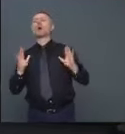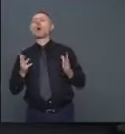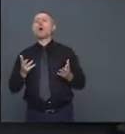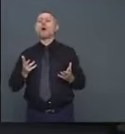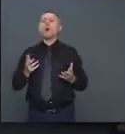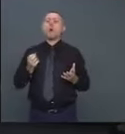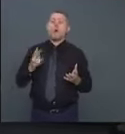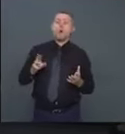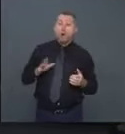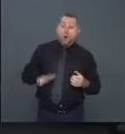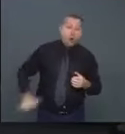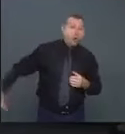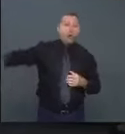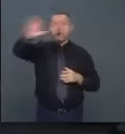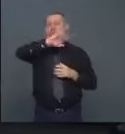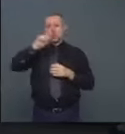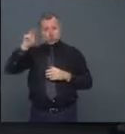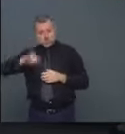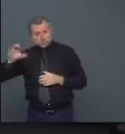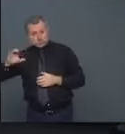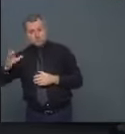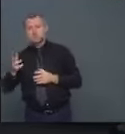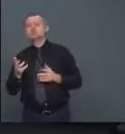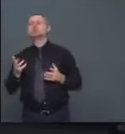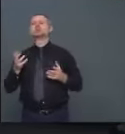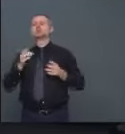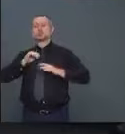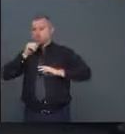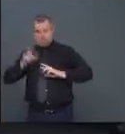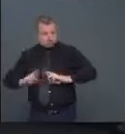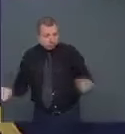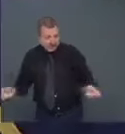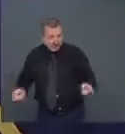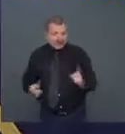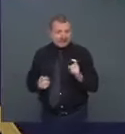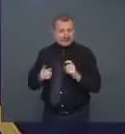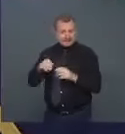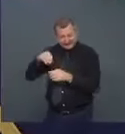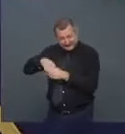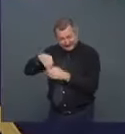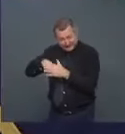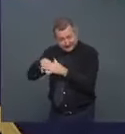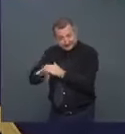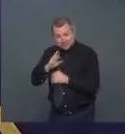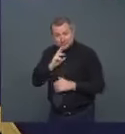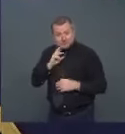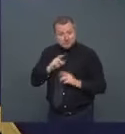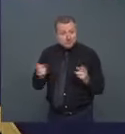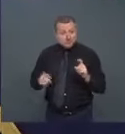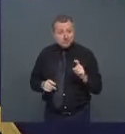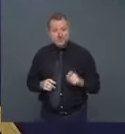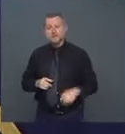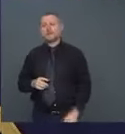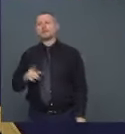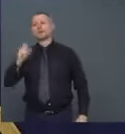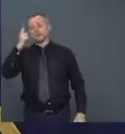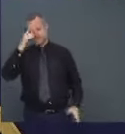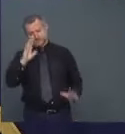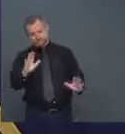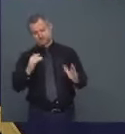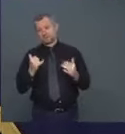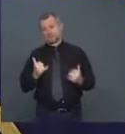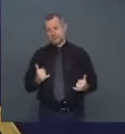city? Is the rest of the city not ready for indoor dining, given that we're seeing this update? We have, at this point, it's a cluster problem.